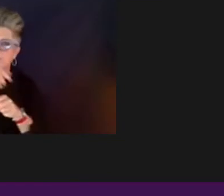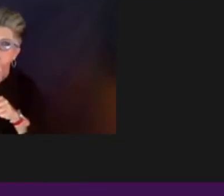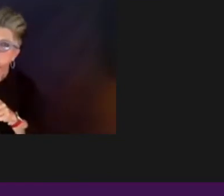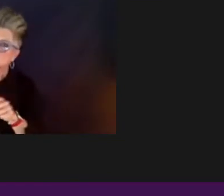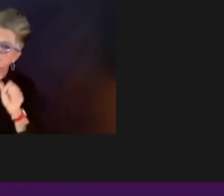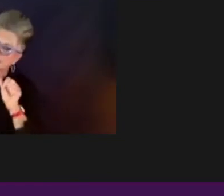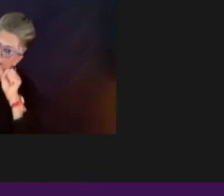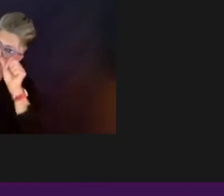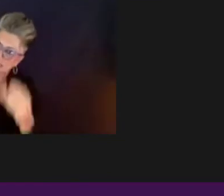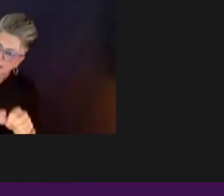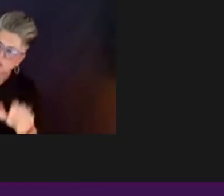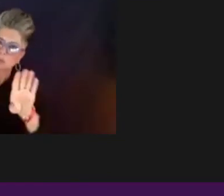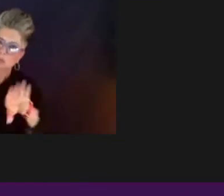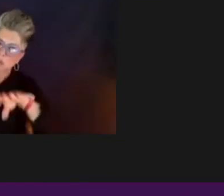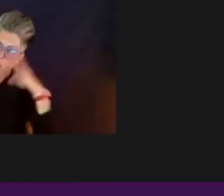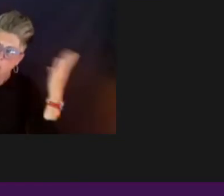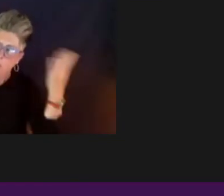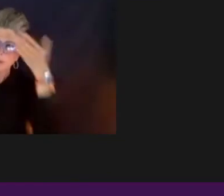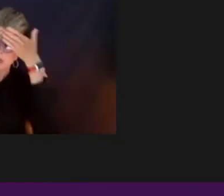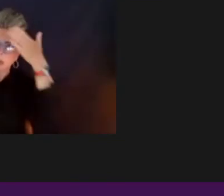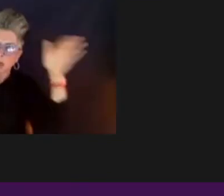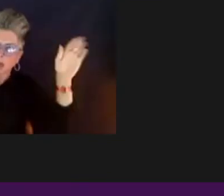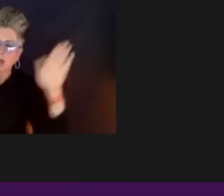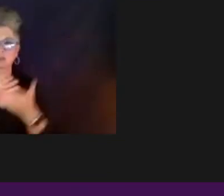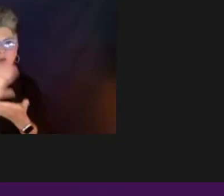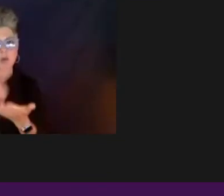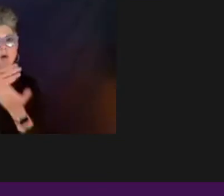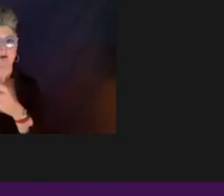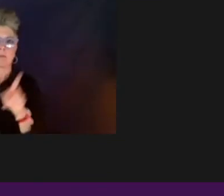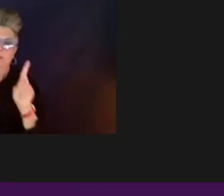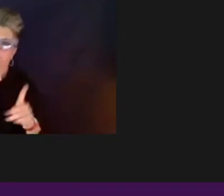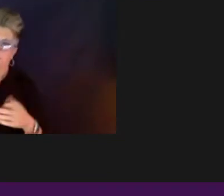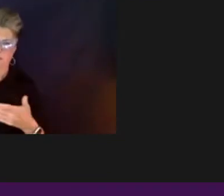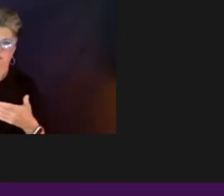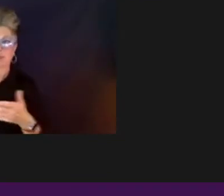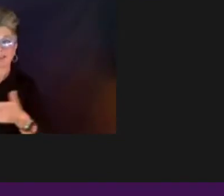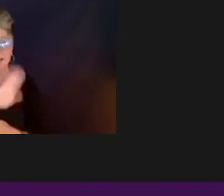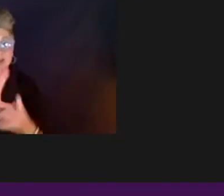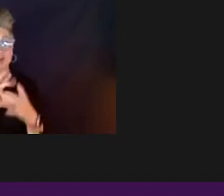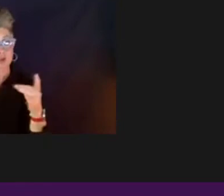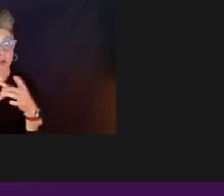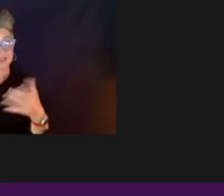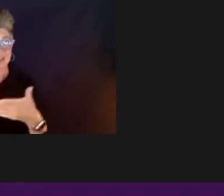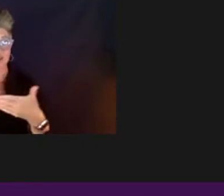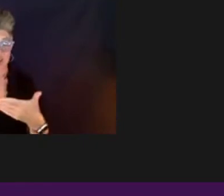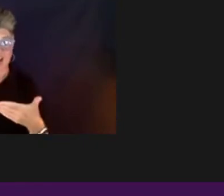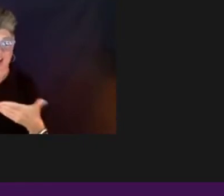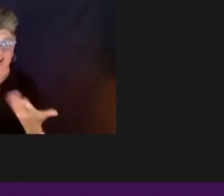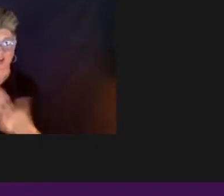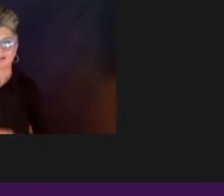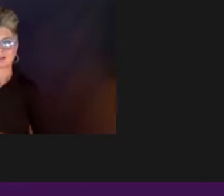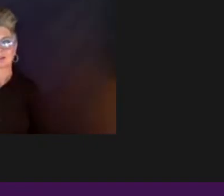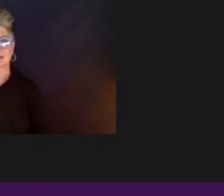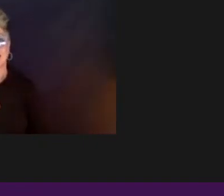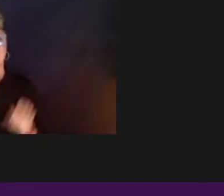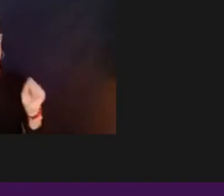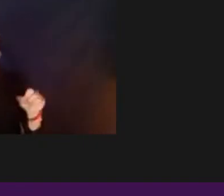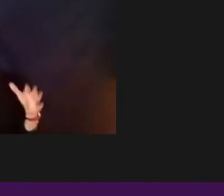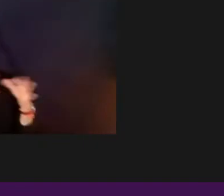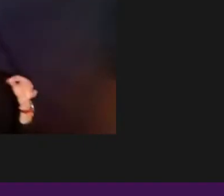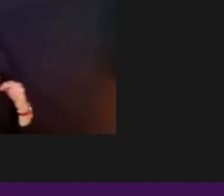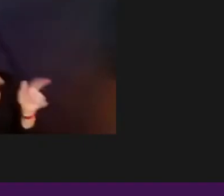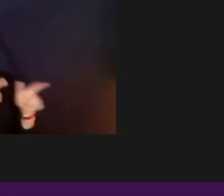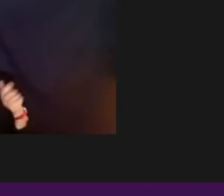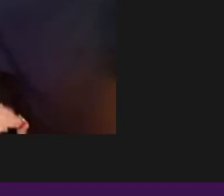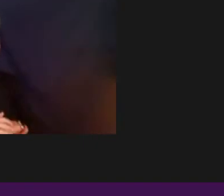can be considered as stories and shared to the public. Y'all? Can I say something real quick? So here's the thing.